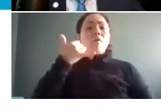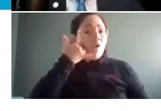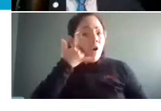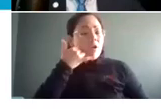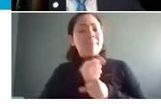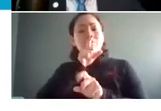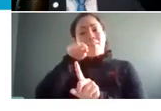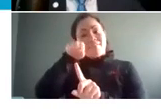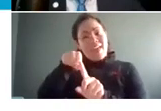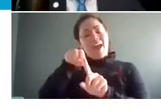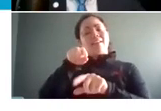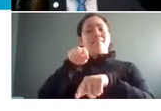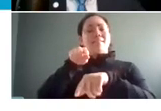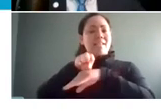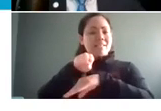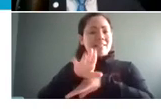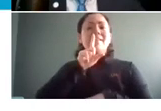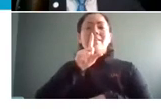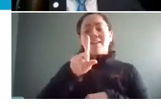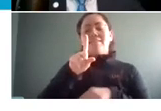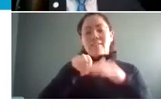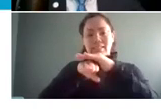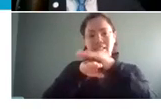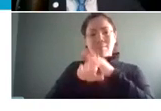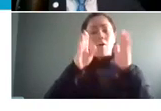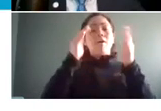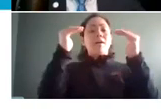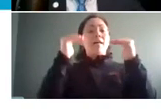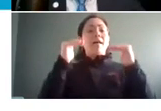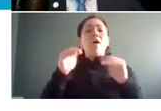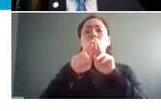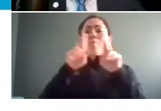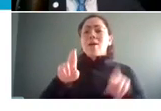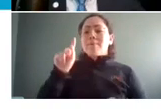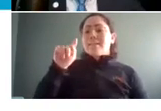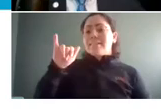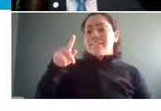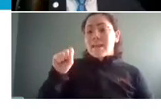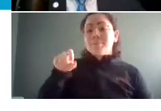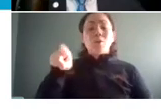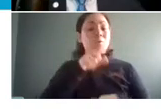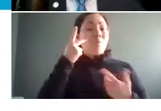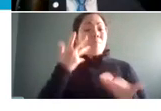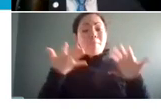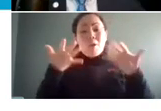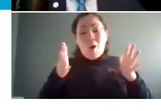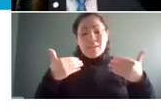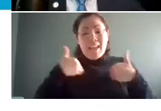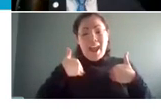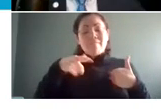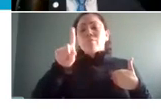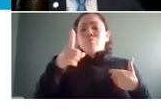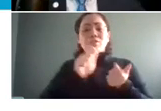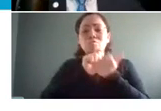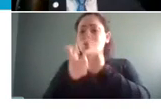accessible resume tips that would be an easy document that you likely already have that you can translate into other